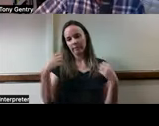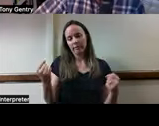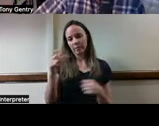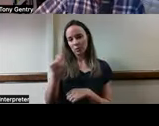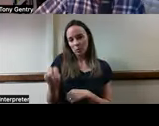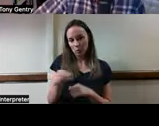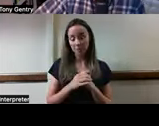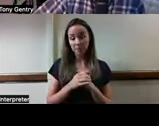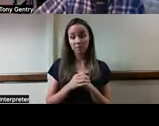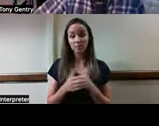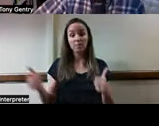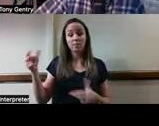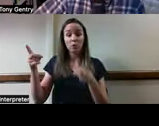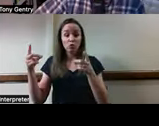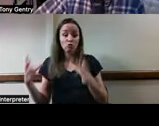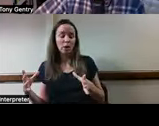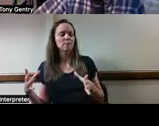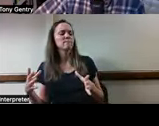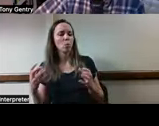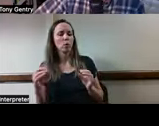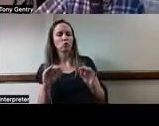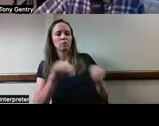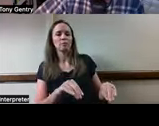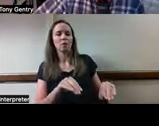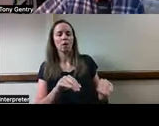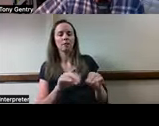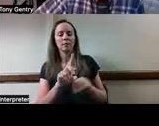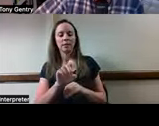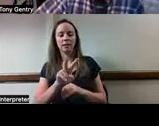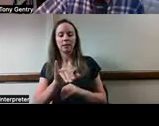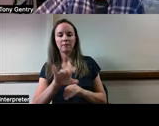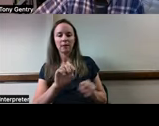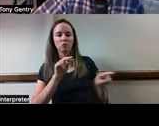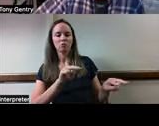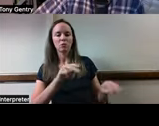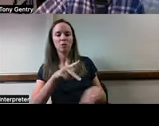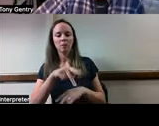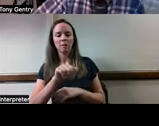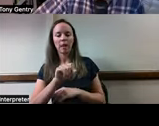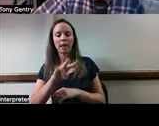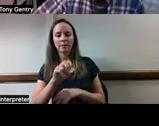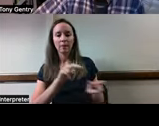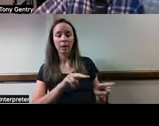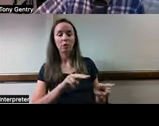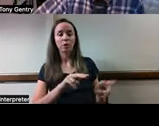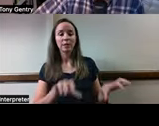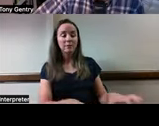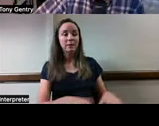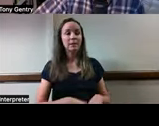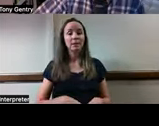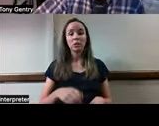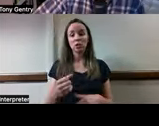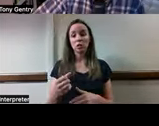The director of the home wants to install devices that will passively monitor activity, turn off the stove if left on,